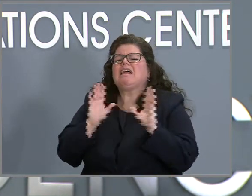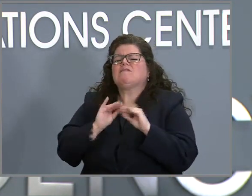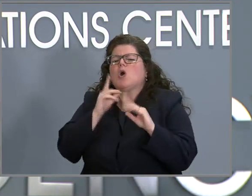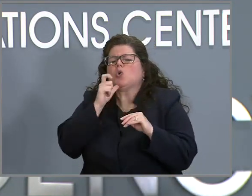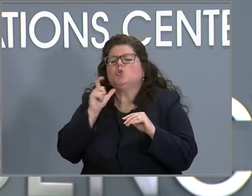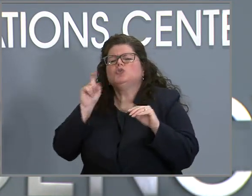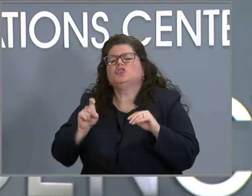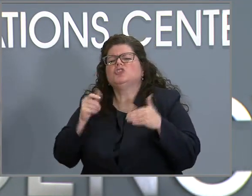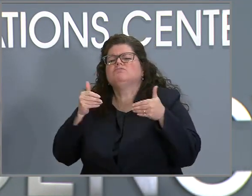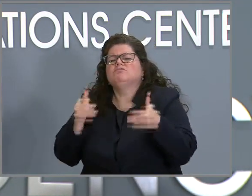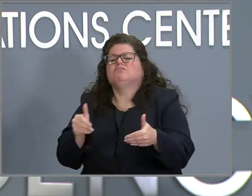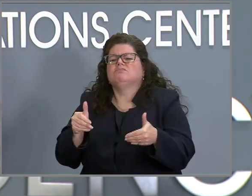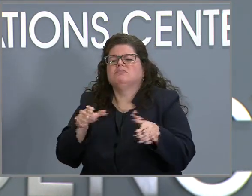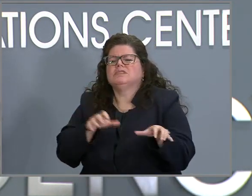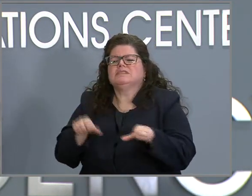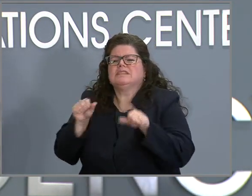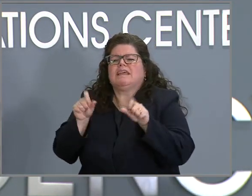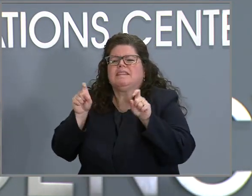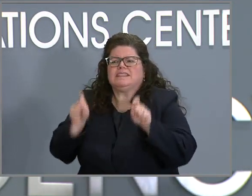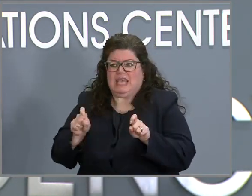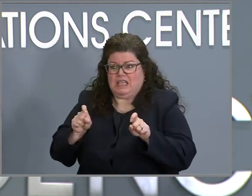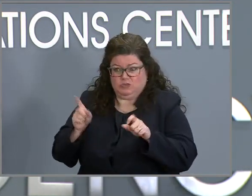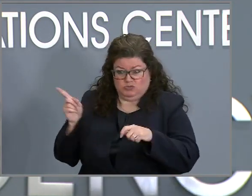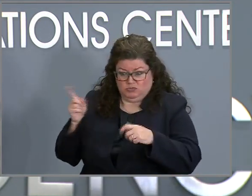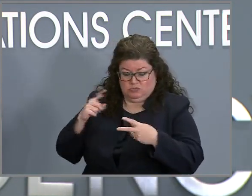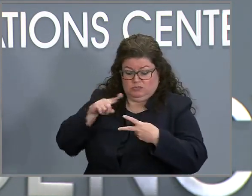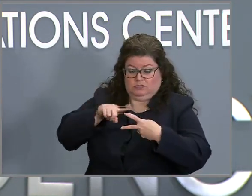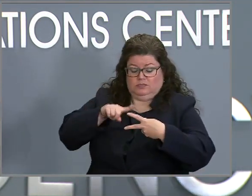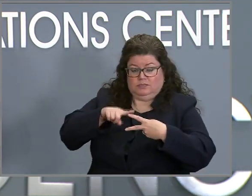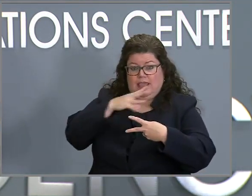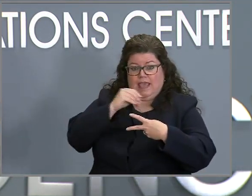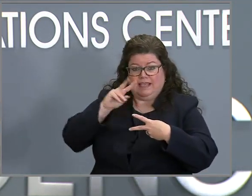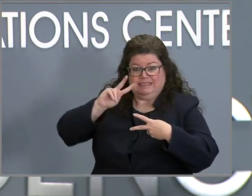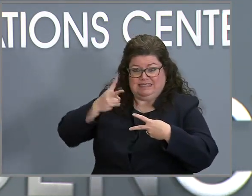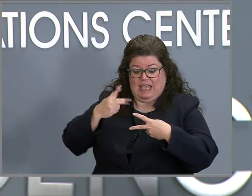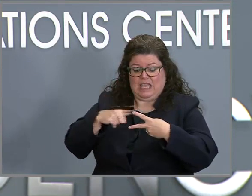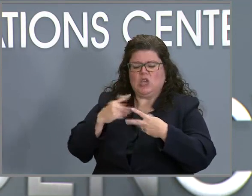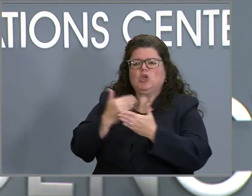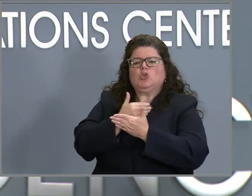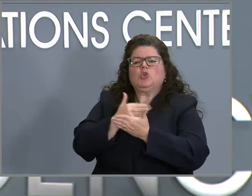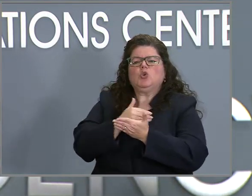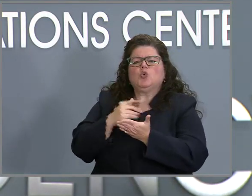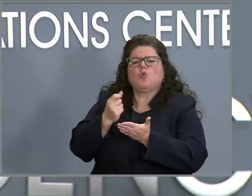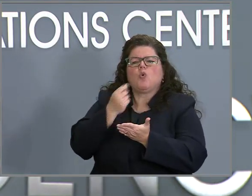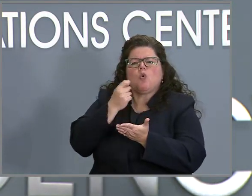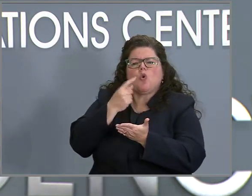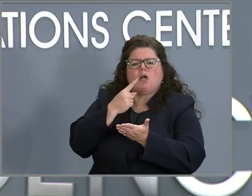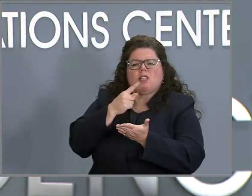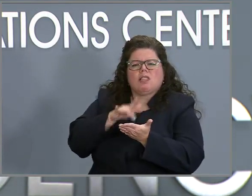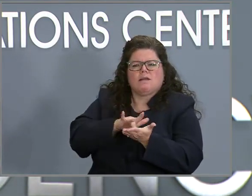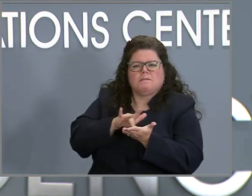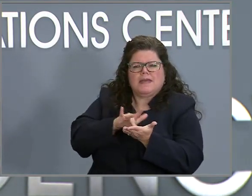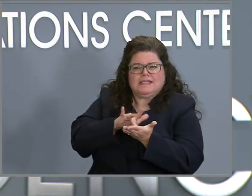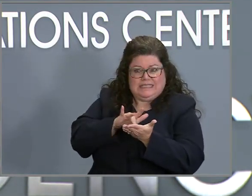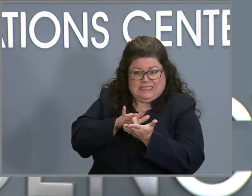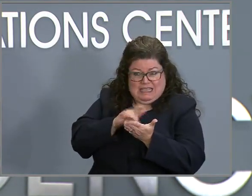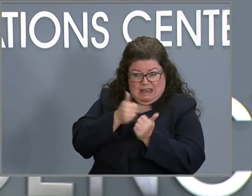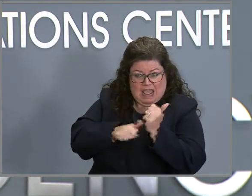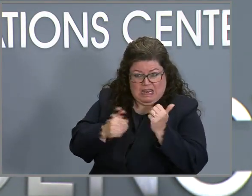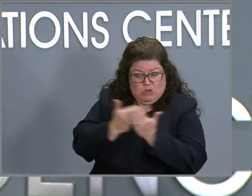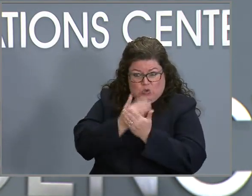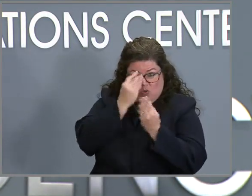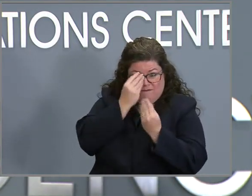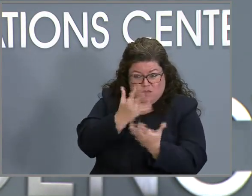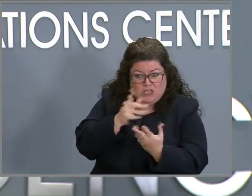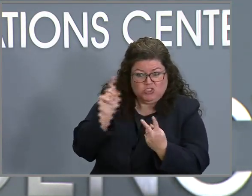as well as any conversations you've had with federal leaders about those newly authorized oral antivirals or monoclonal treatments. Thank you. Yeah,